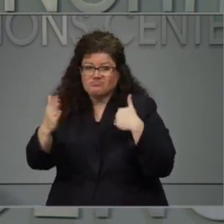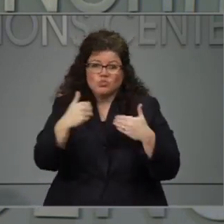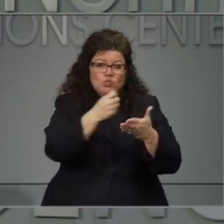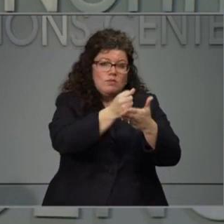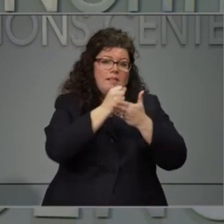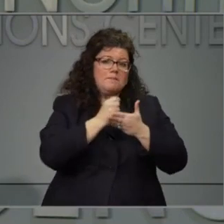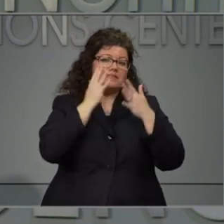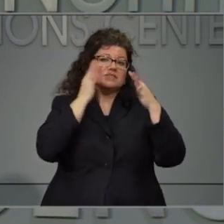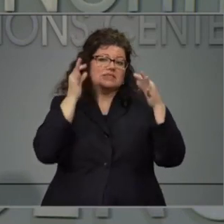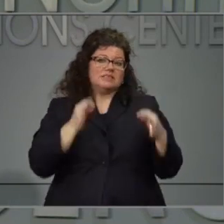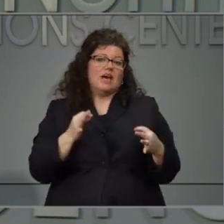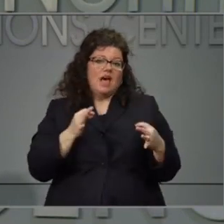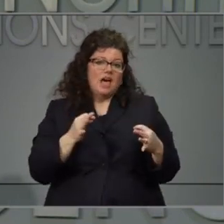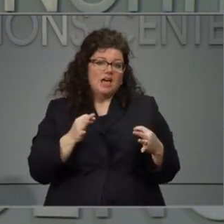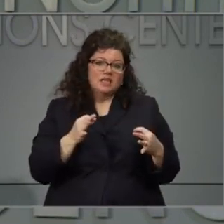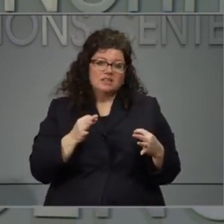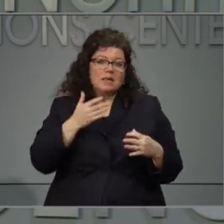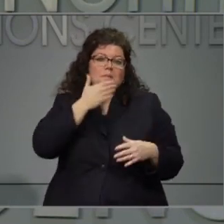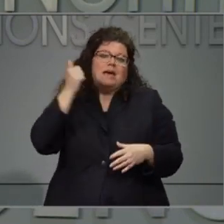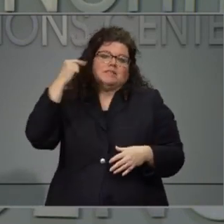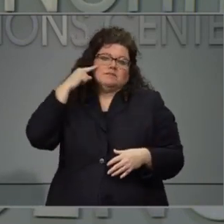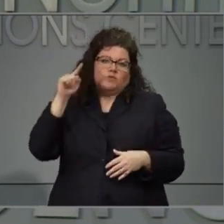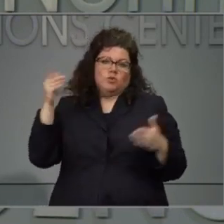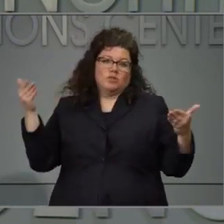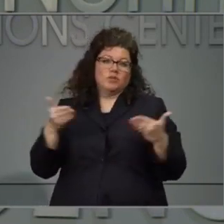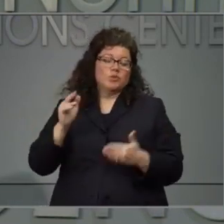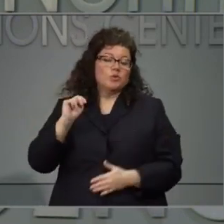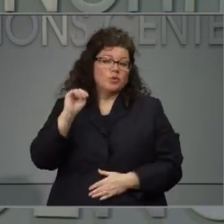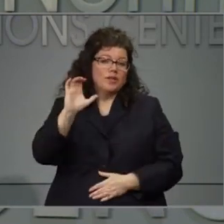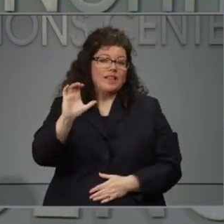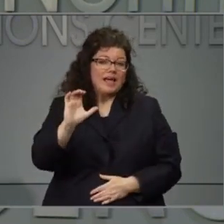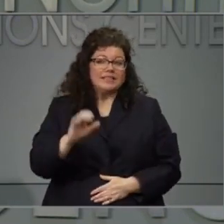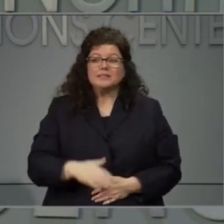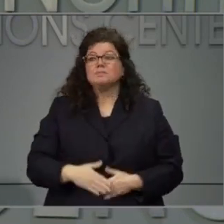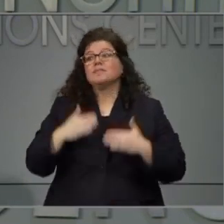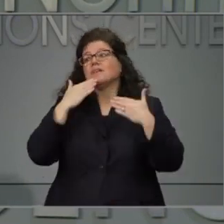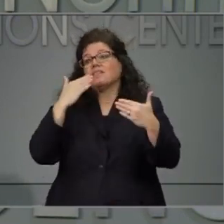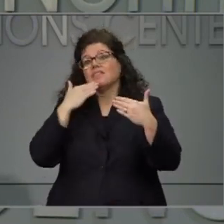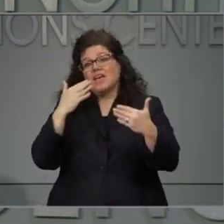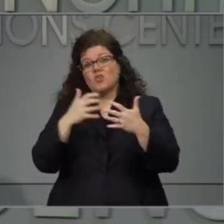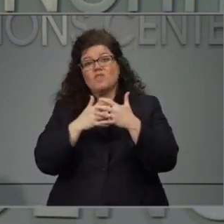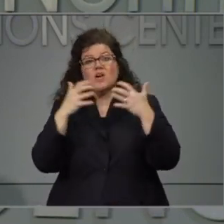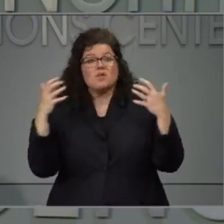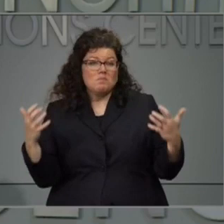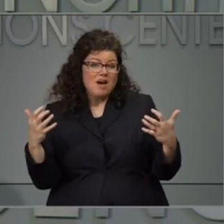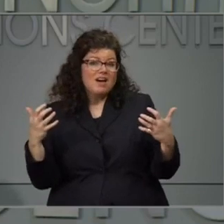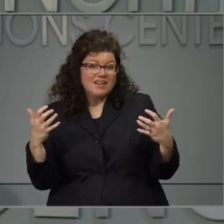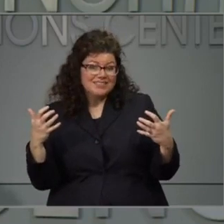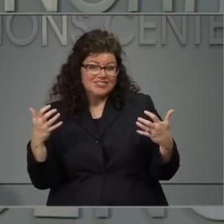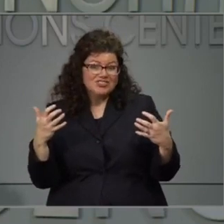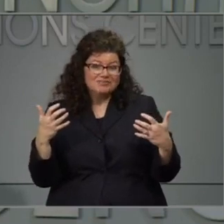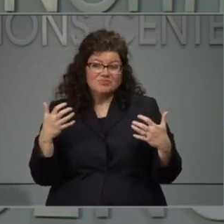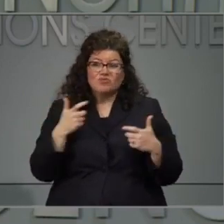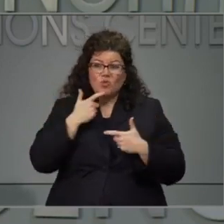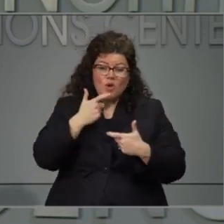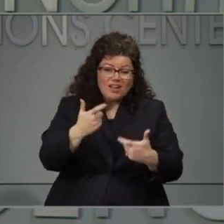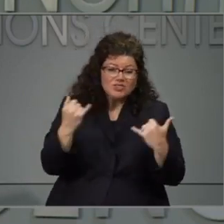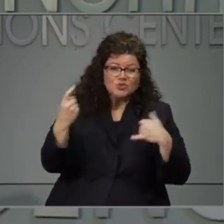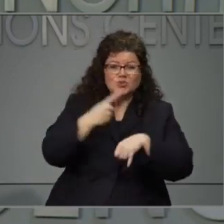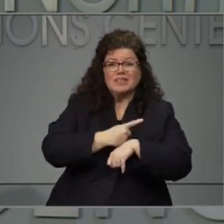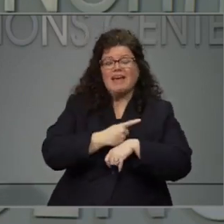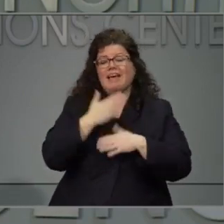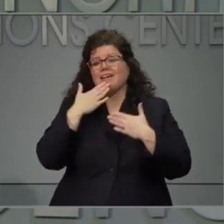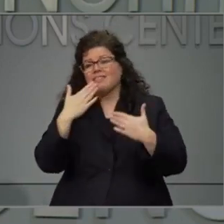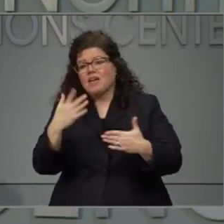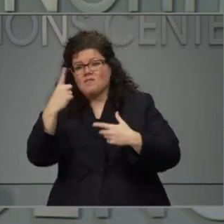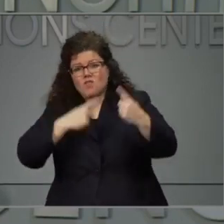that are in the best interest of North Carolina. Thank you guys very much for taking some time with us and for asking your